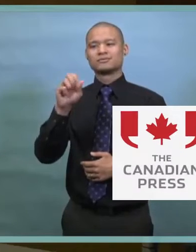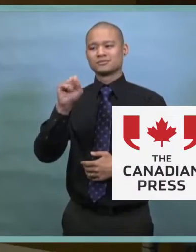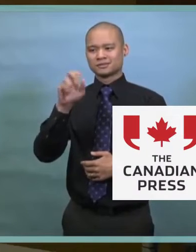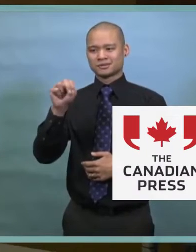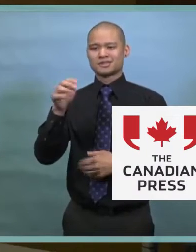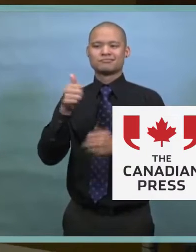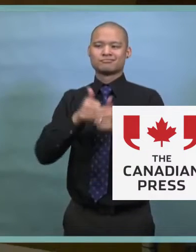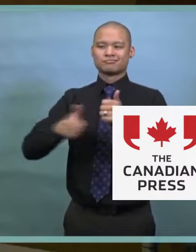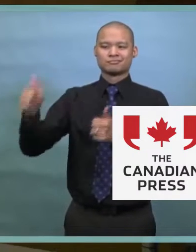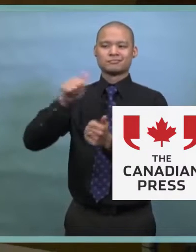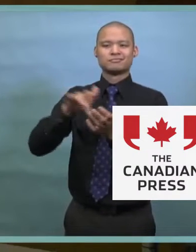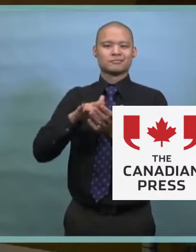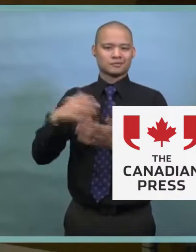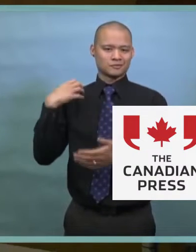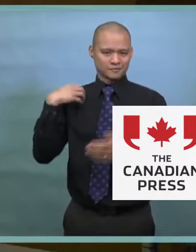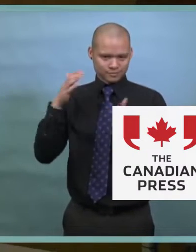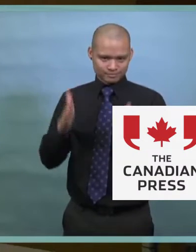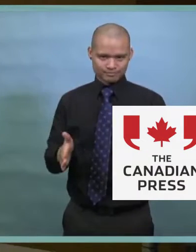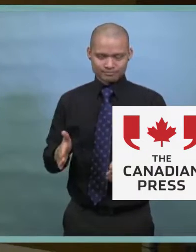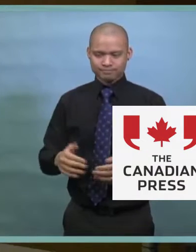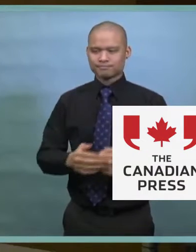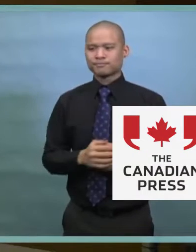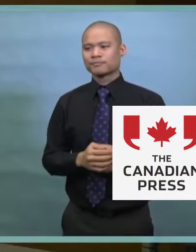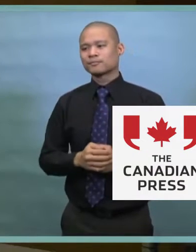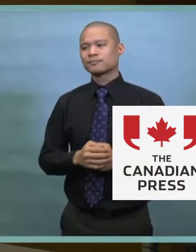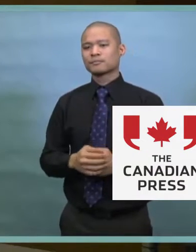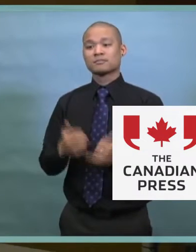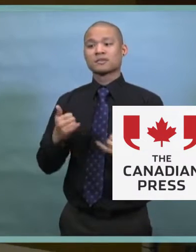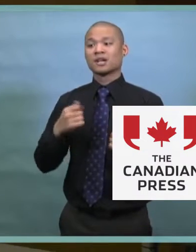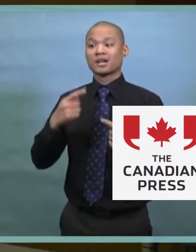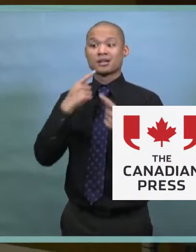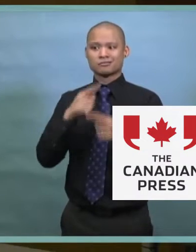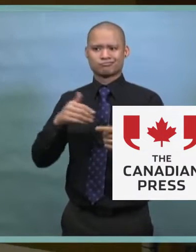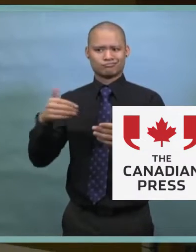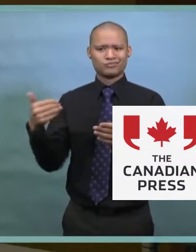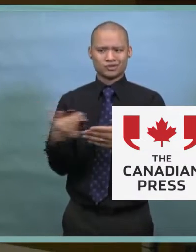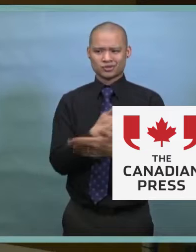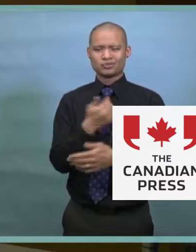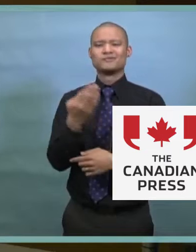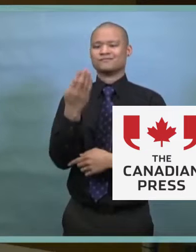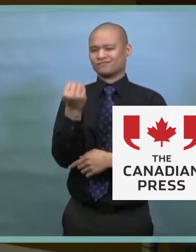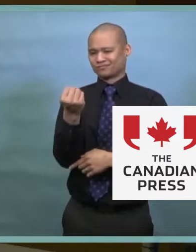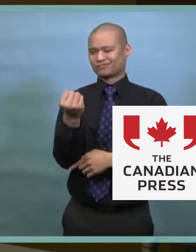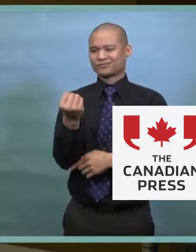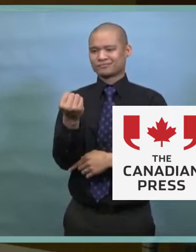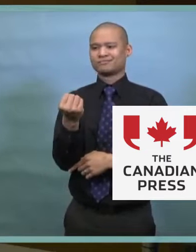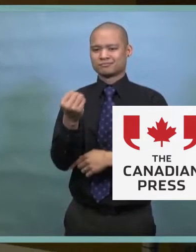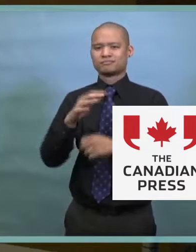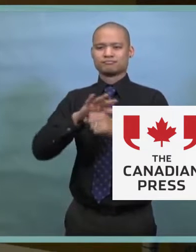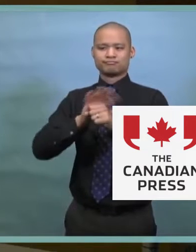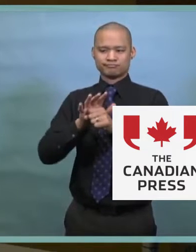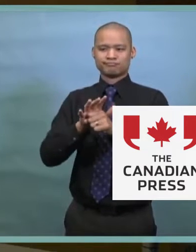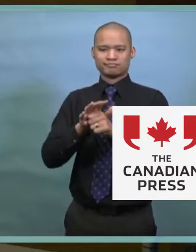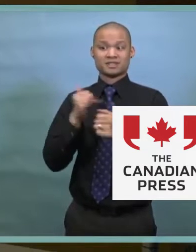Today we are announcing 14 new cases of COVID-19, bringing our total to 35